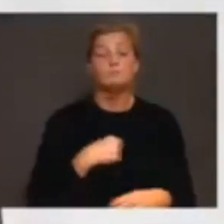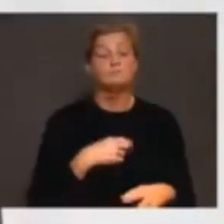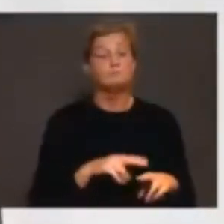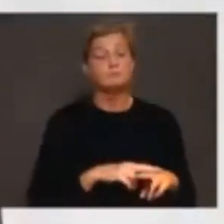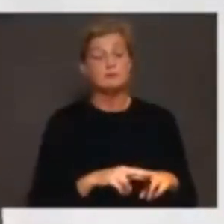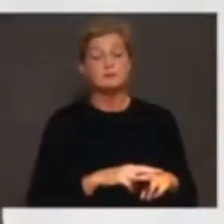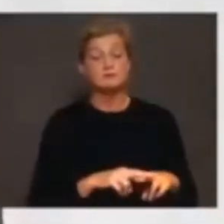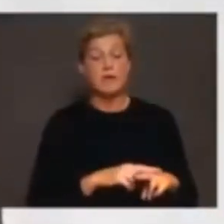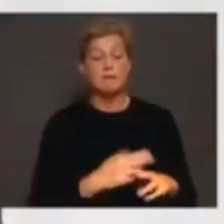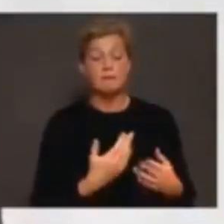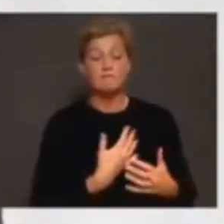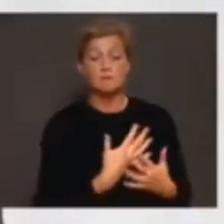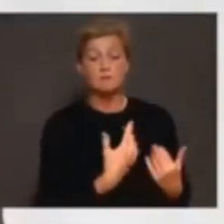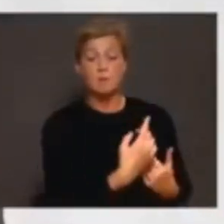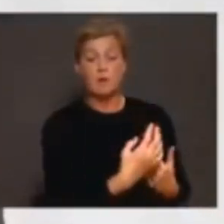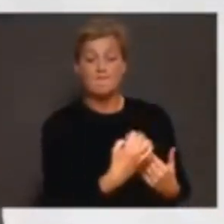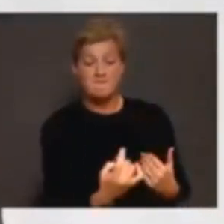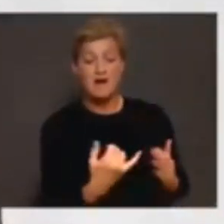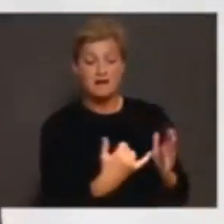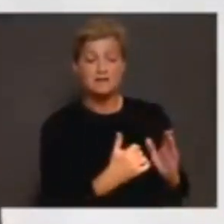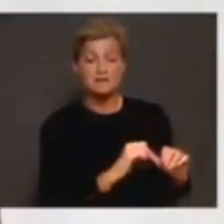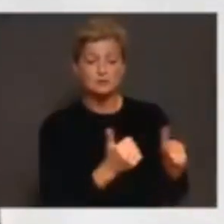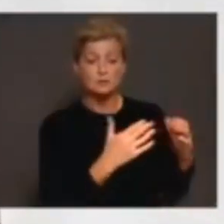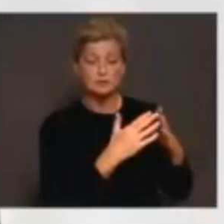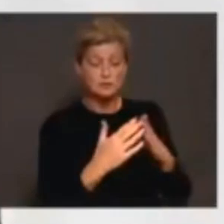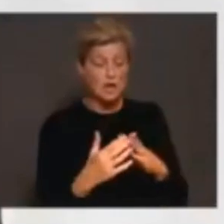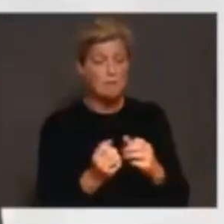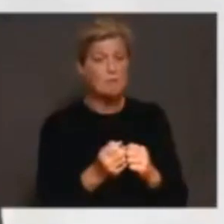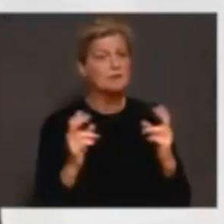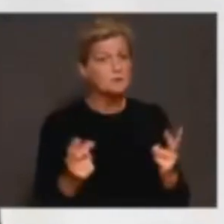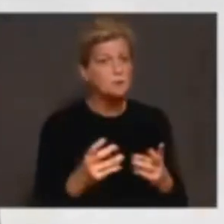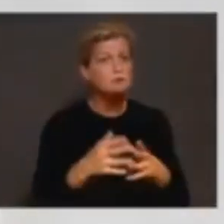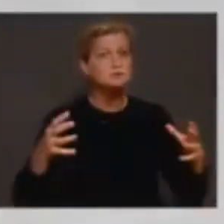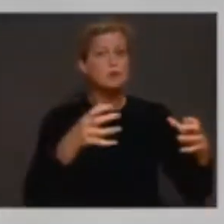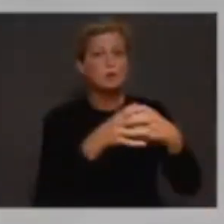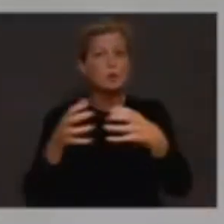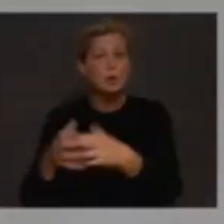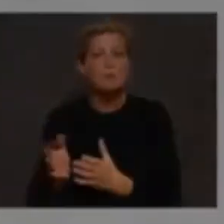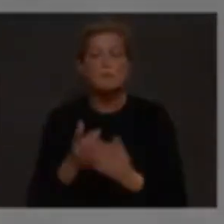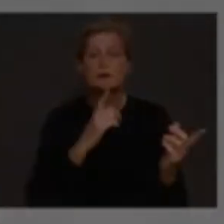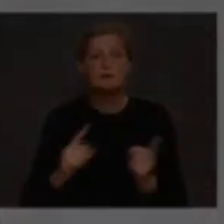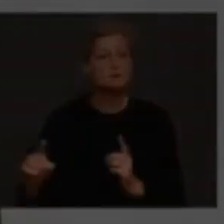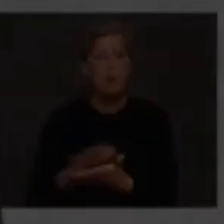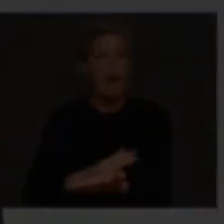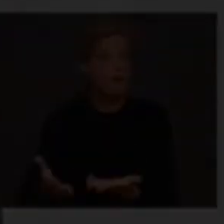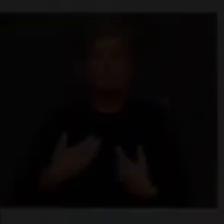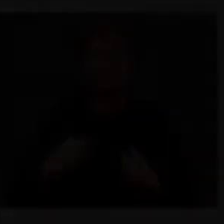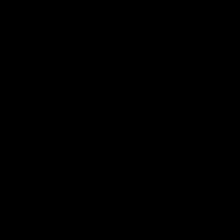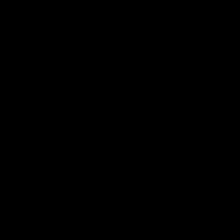like there's been a lot of cases in certain big cities there is still huge pockets with people who has not been affected yet.